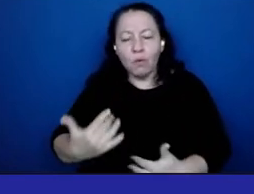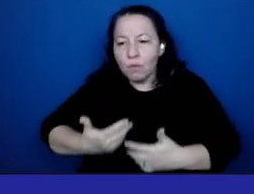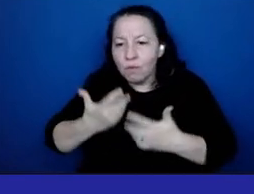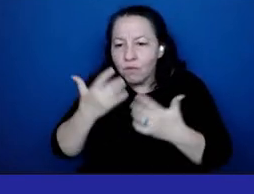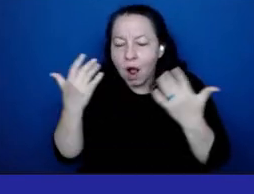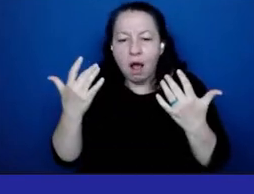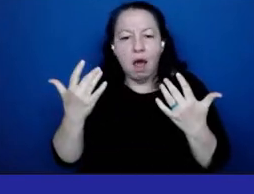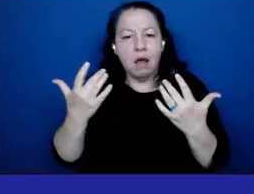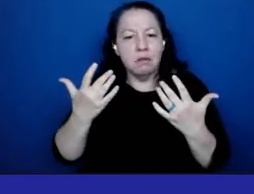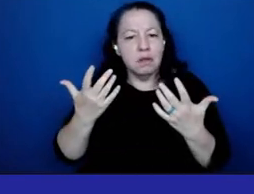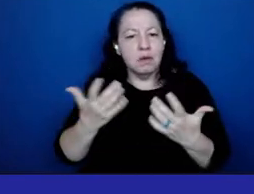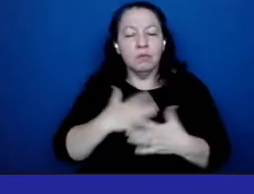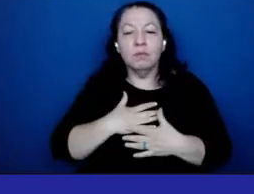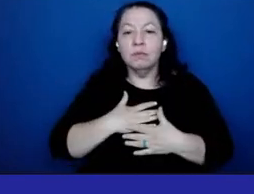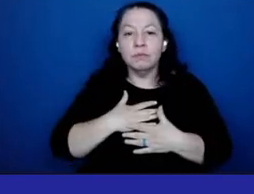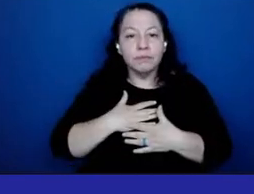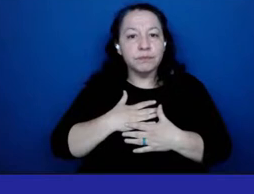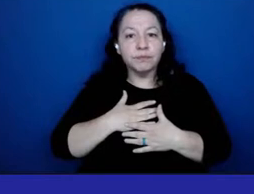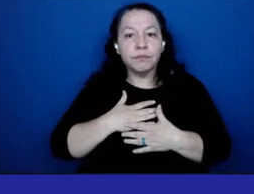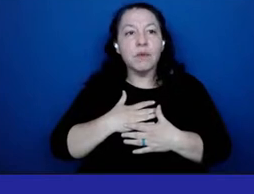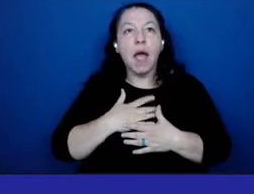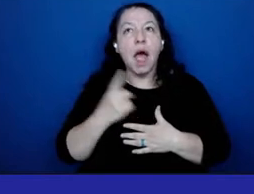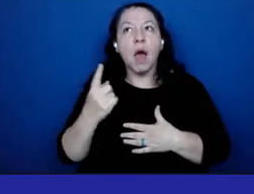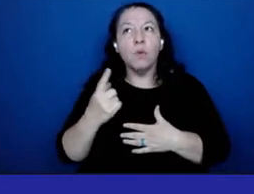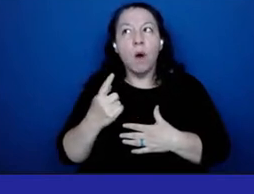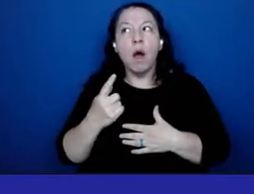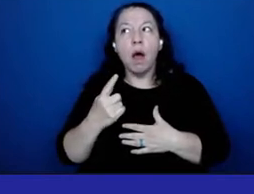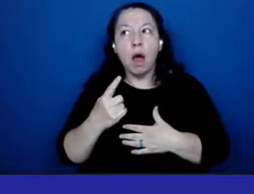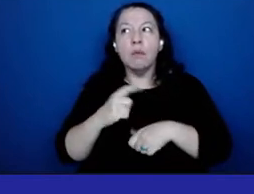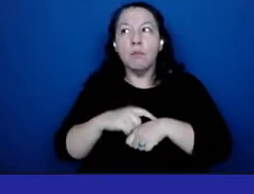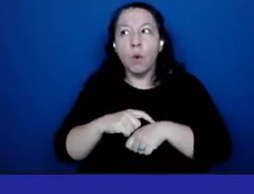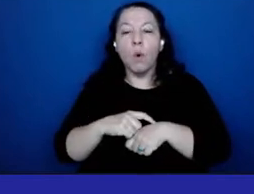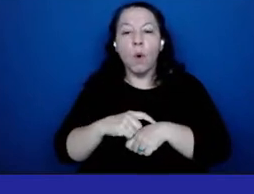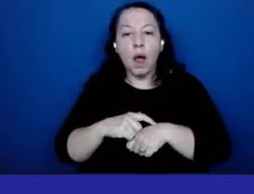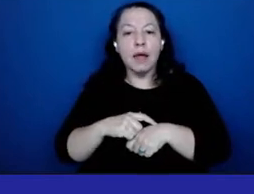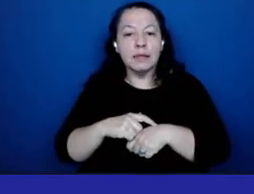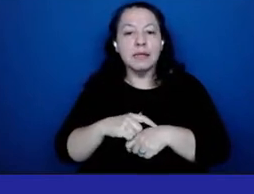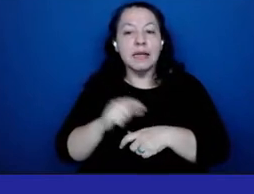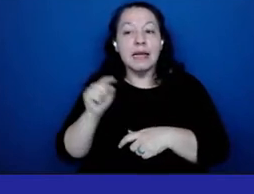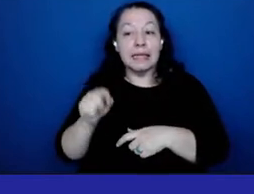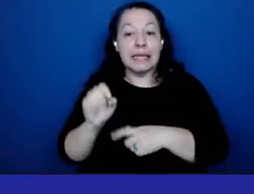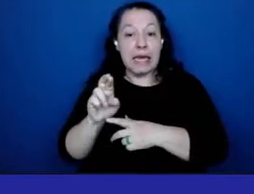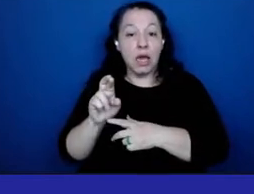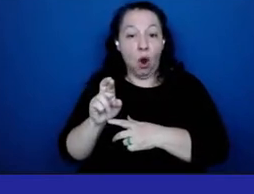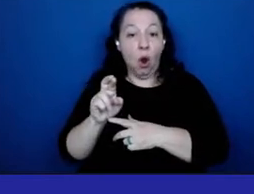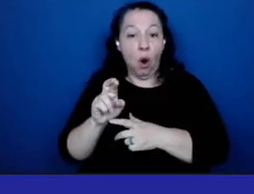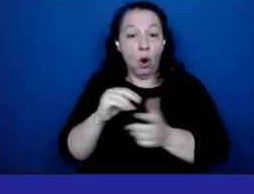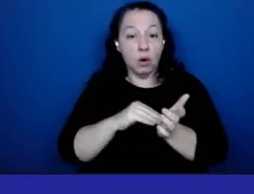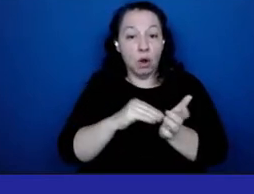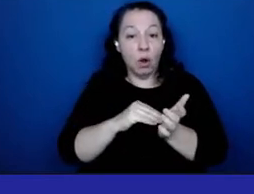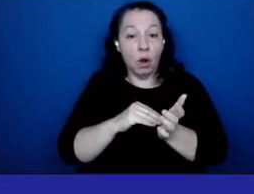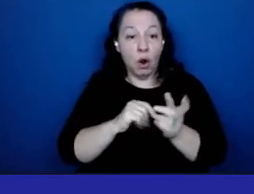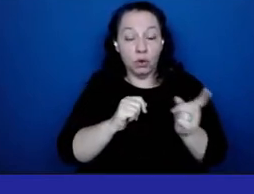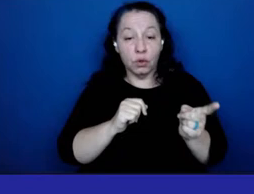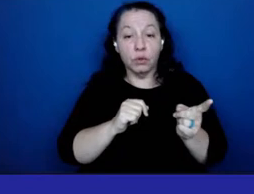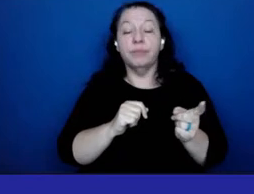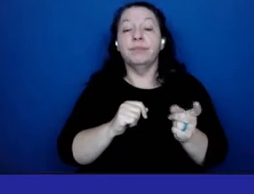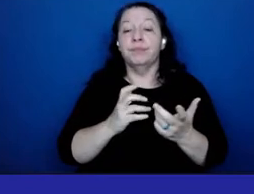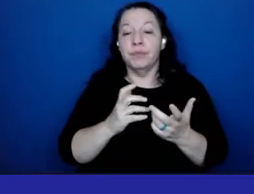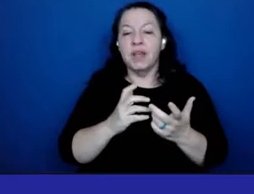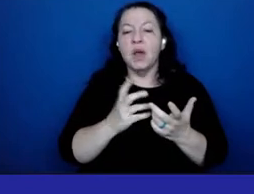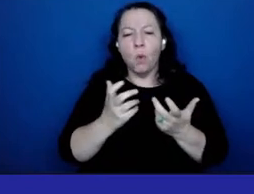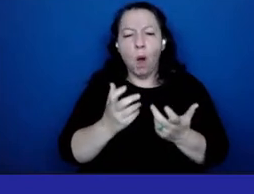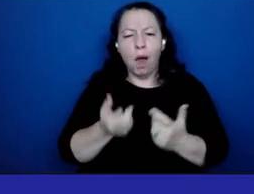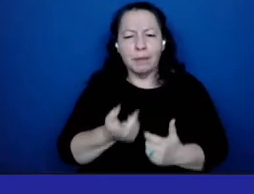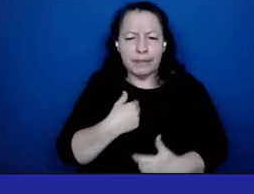at one point um the attending er physician wanted me to take um pills and it